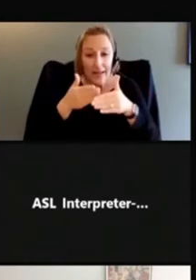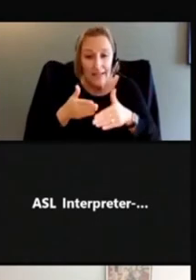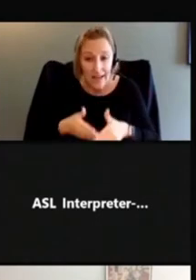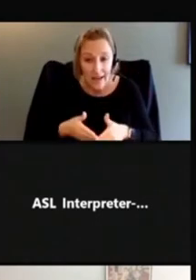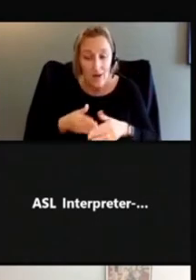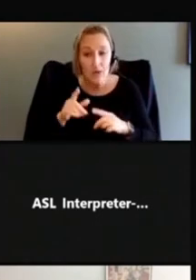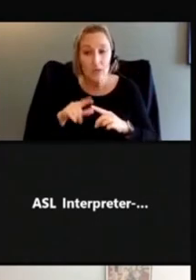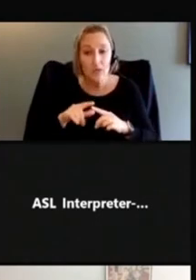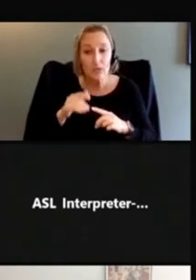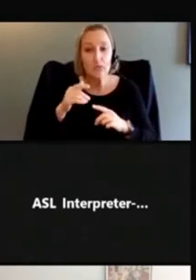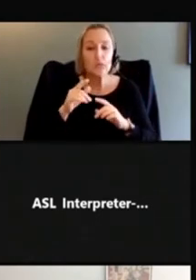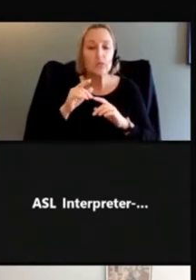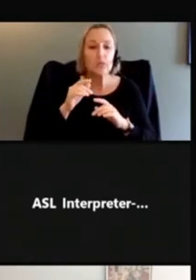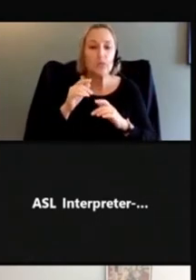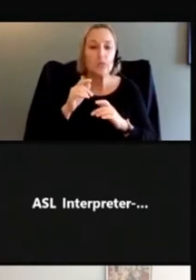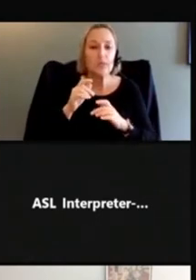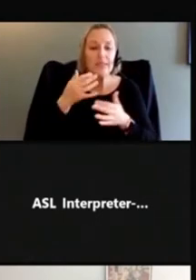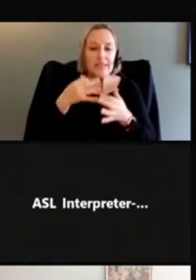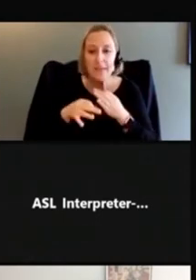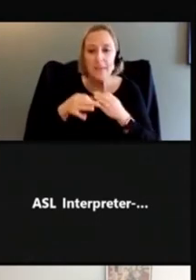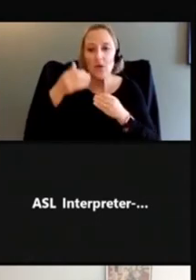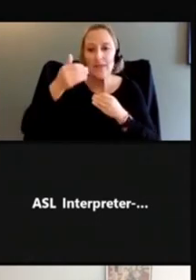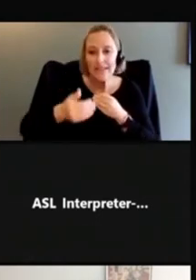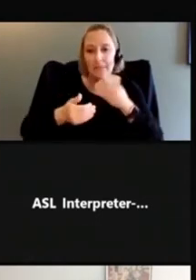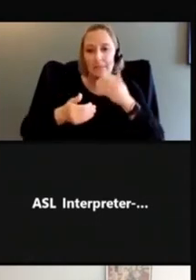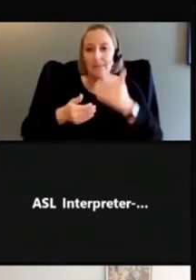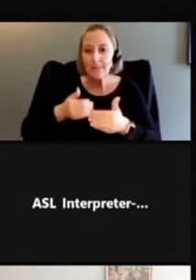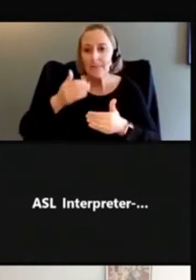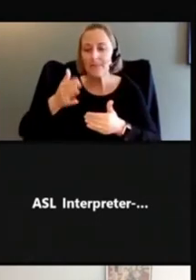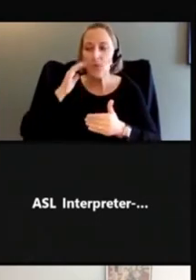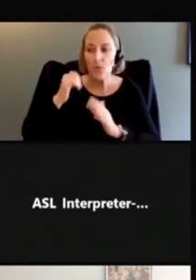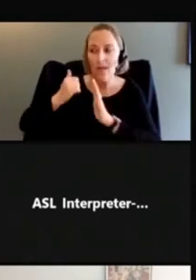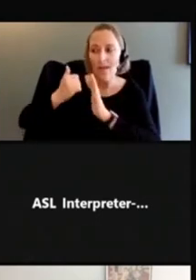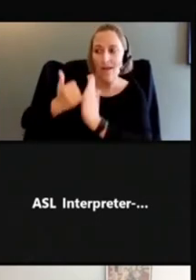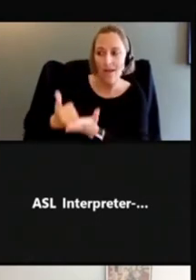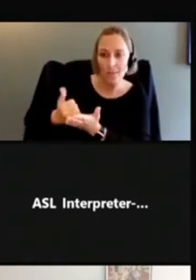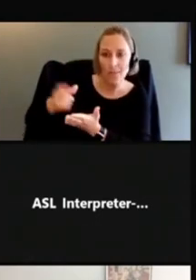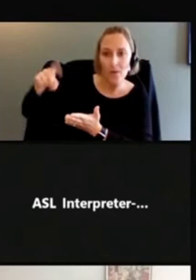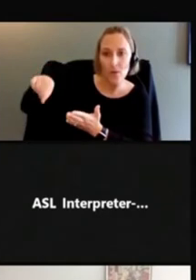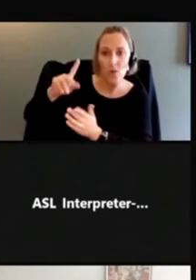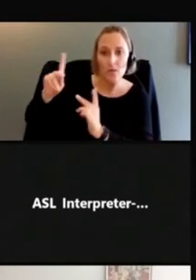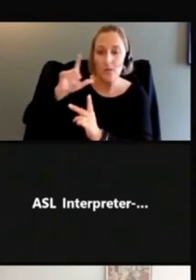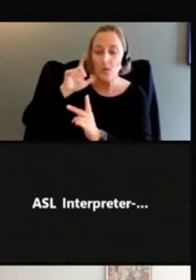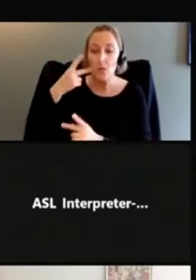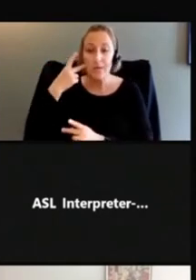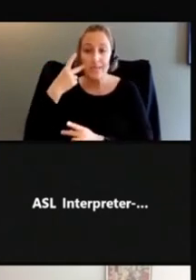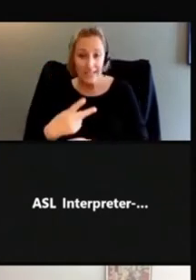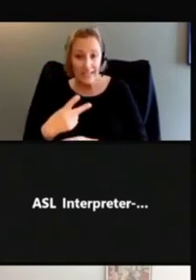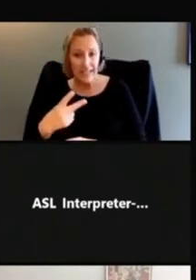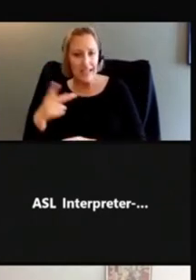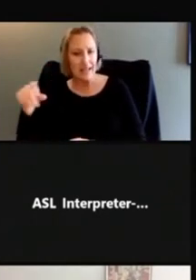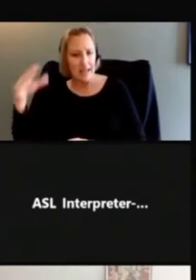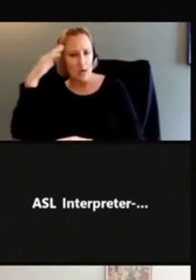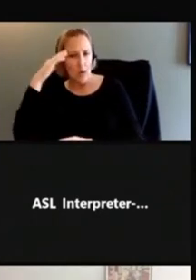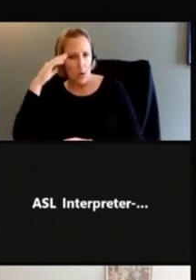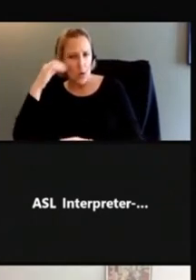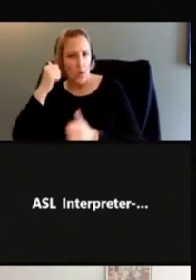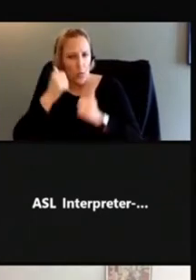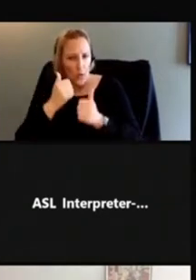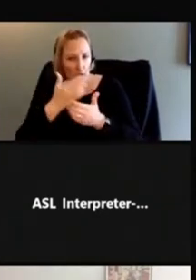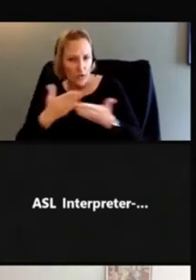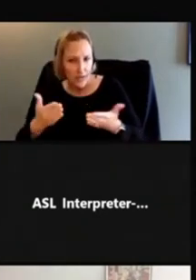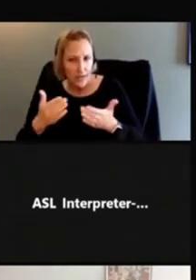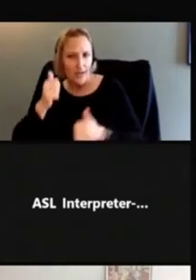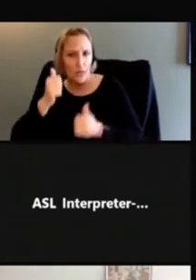basically whoever is looking at it know which things they need to do in which order